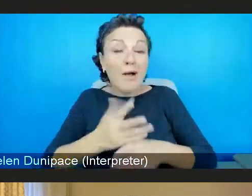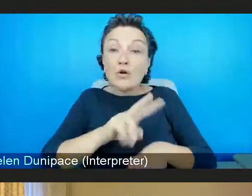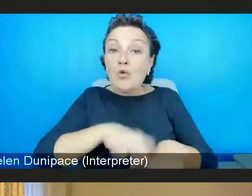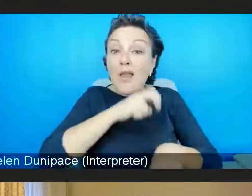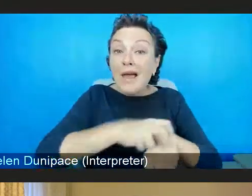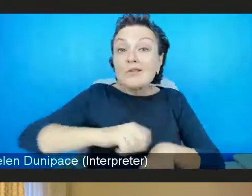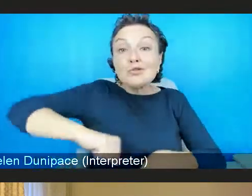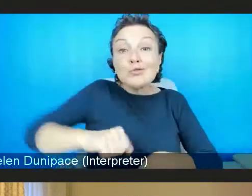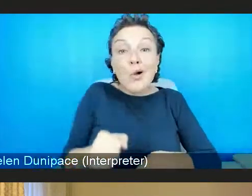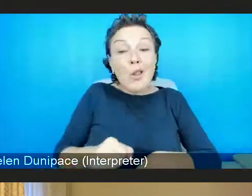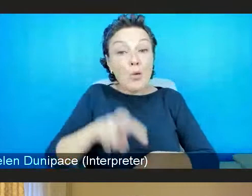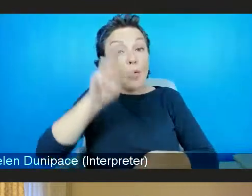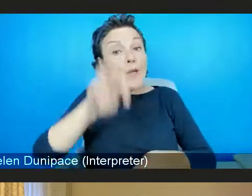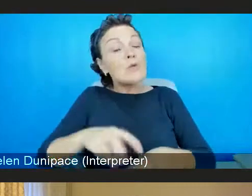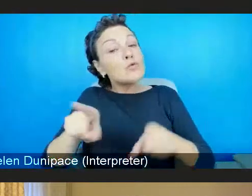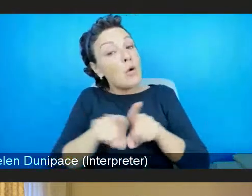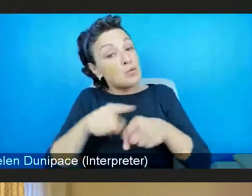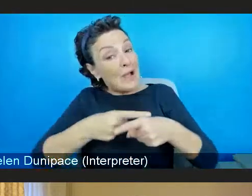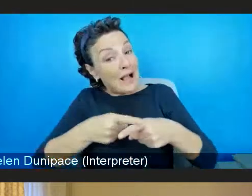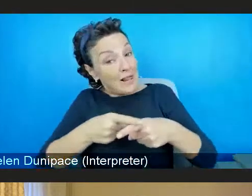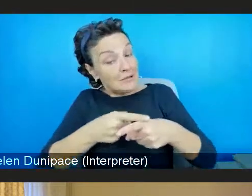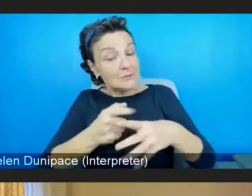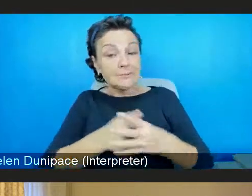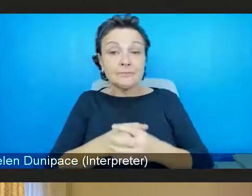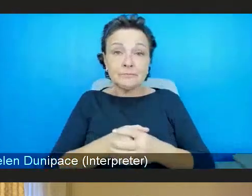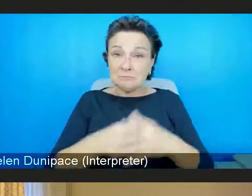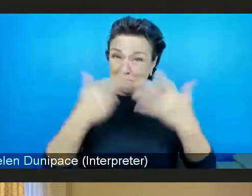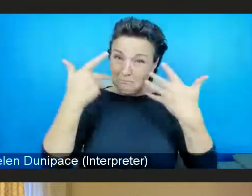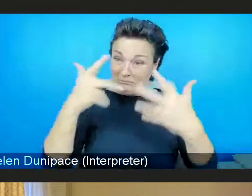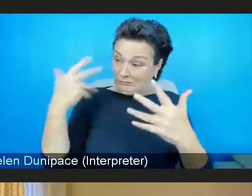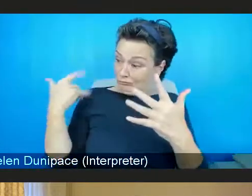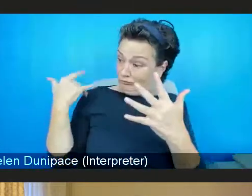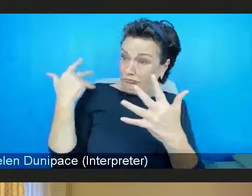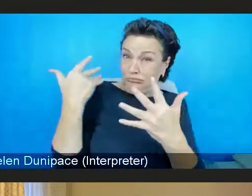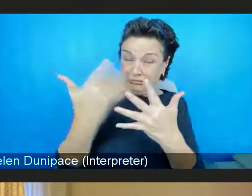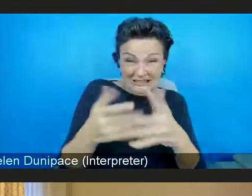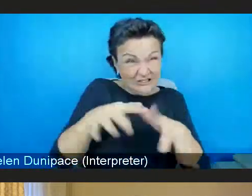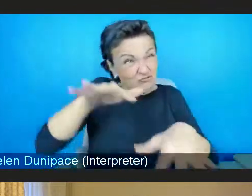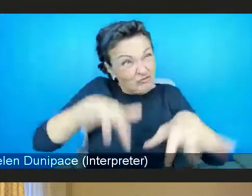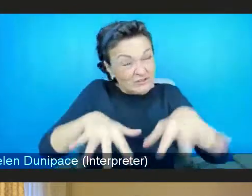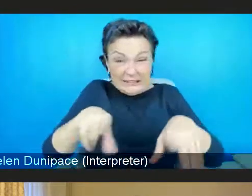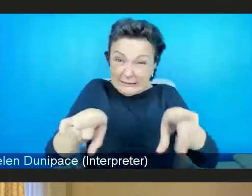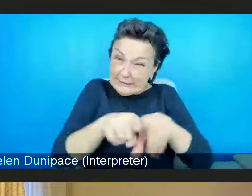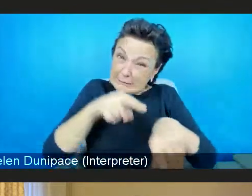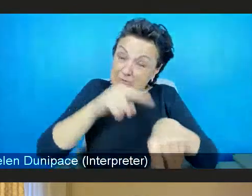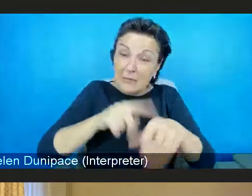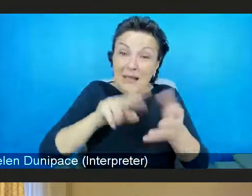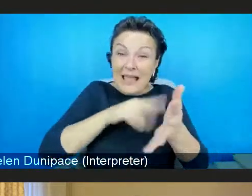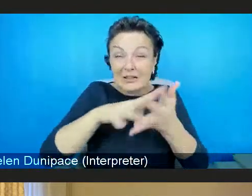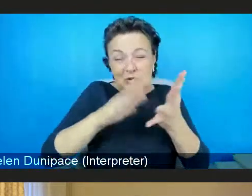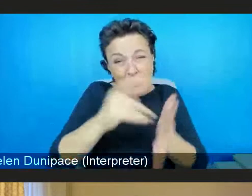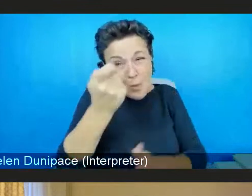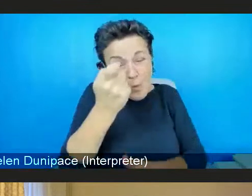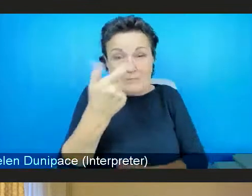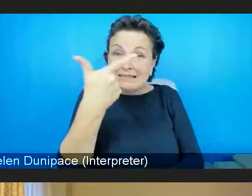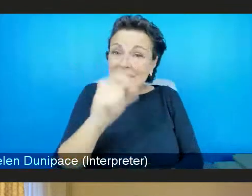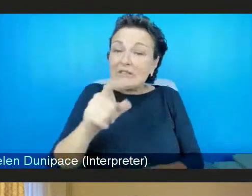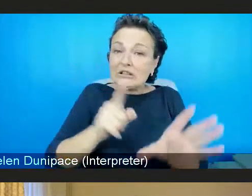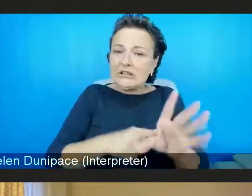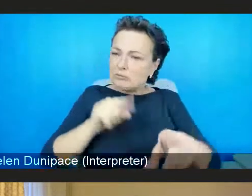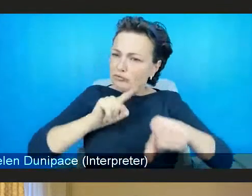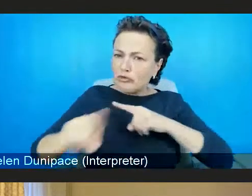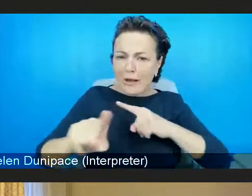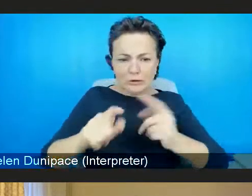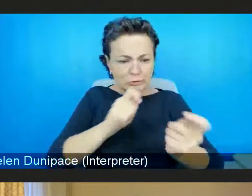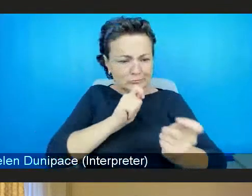Wales and England. And we've been around almost as long as the NHS, so almost 70 years, and trying to be a progressive force to